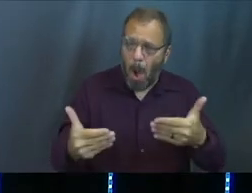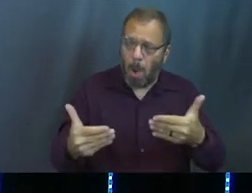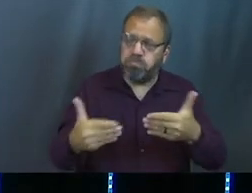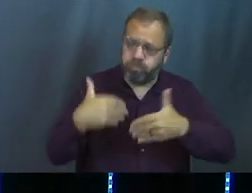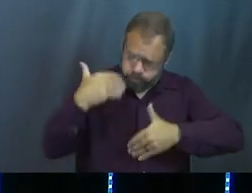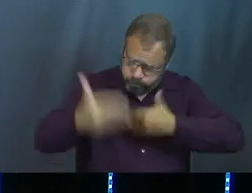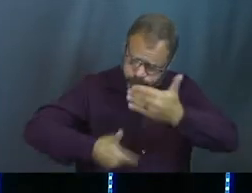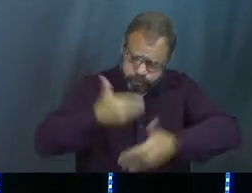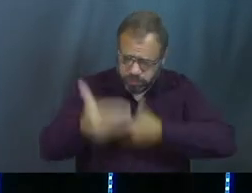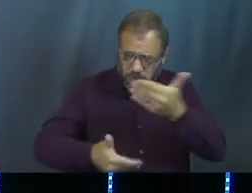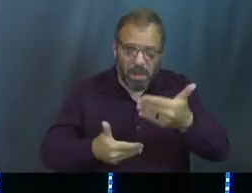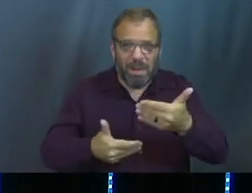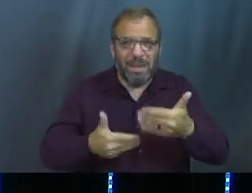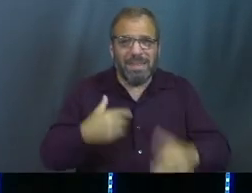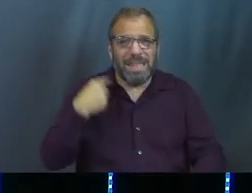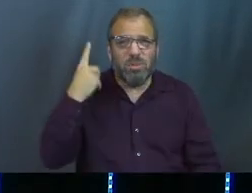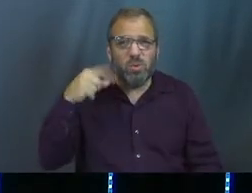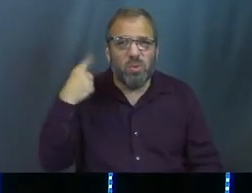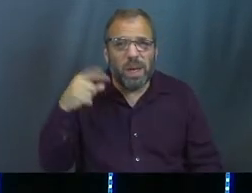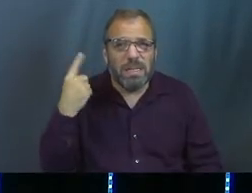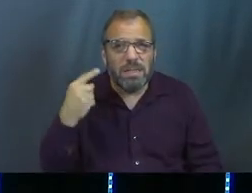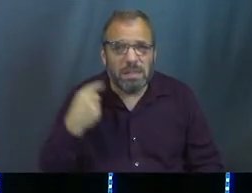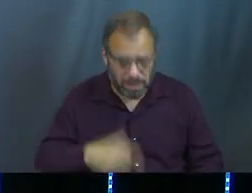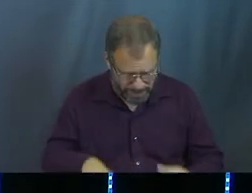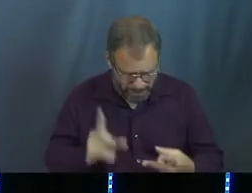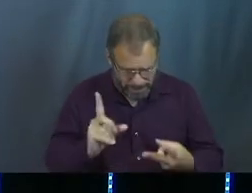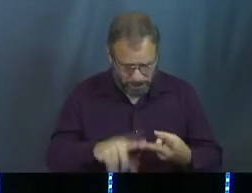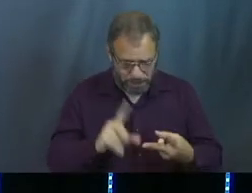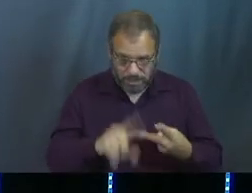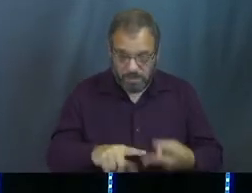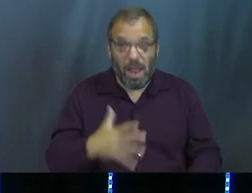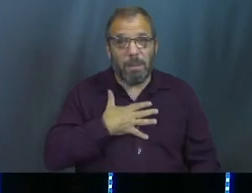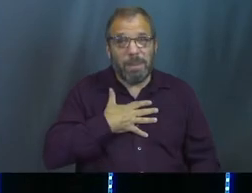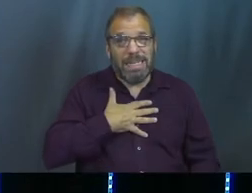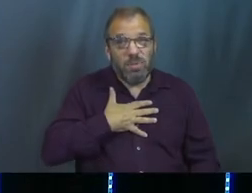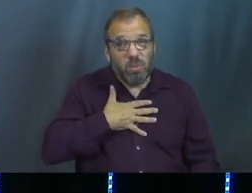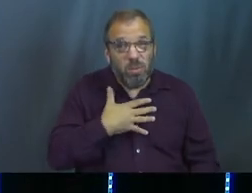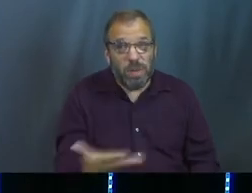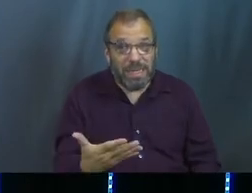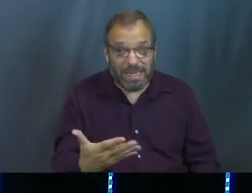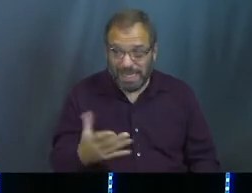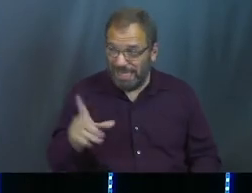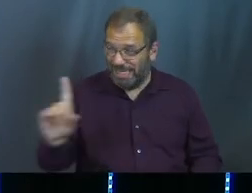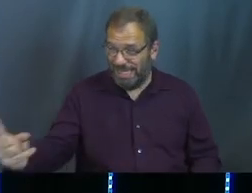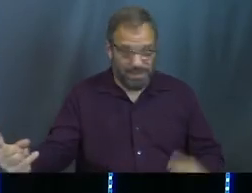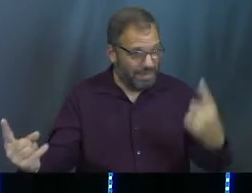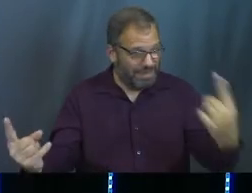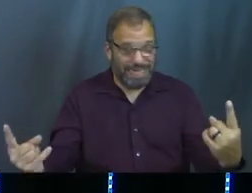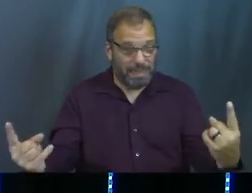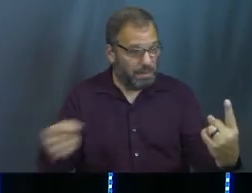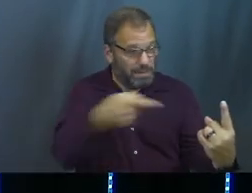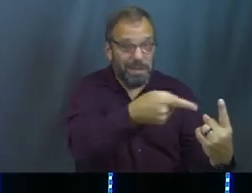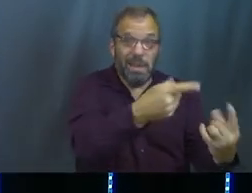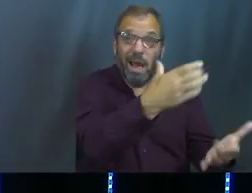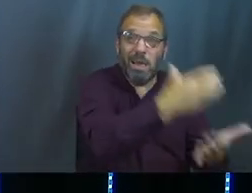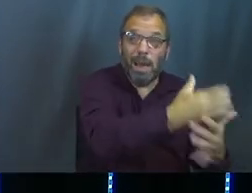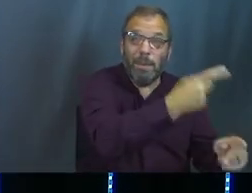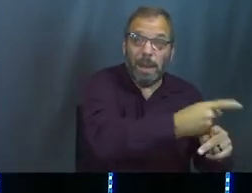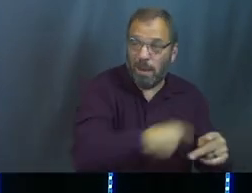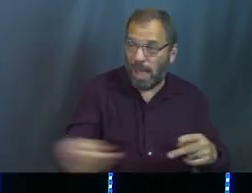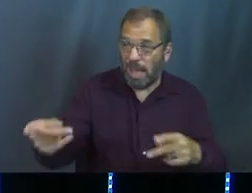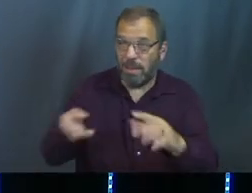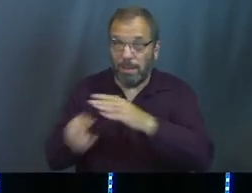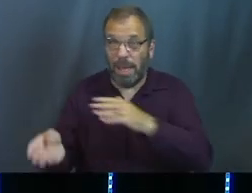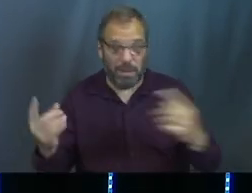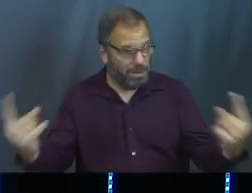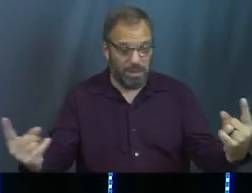I'll keep moving. That's insane, right? And not only that, but he's willing to step in, and when he gets these two guys, the cupbearer and the baker, they're like, hey, you're gonna